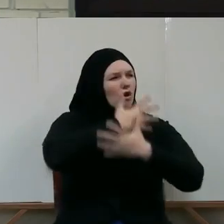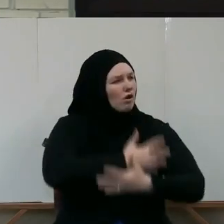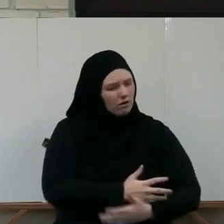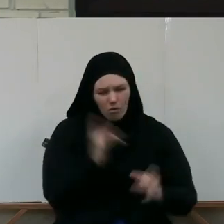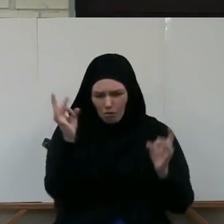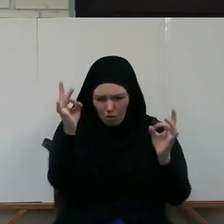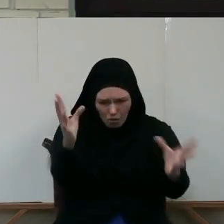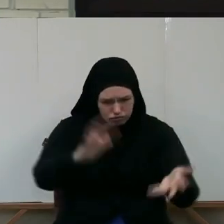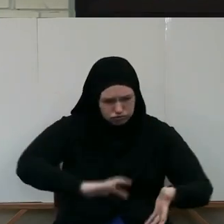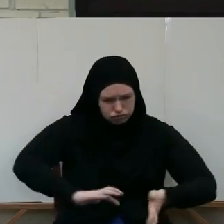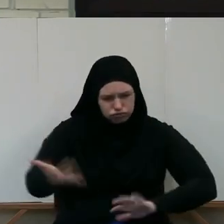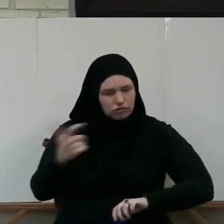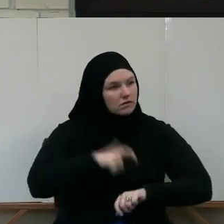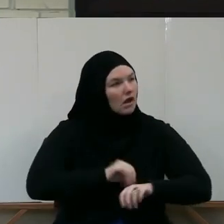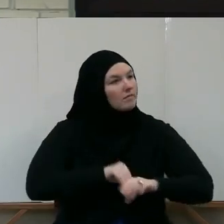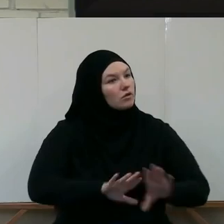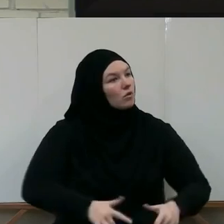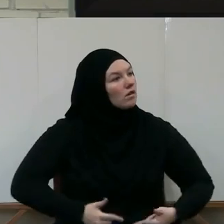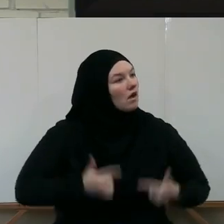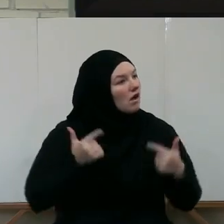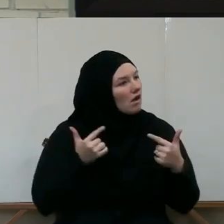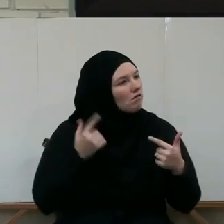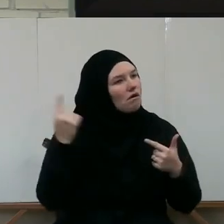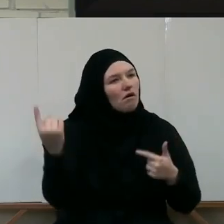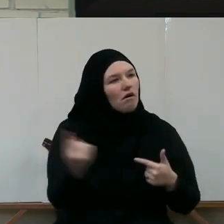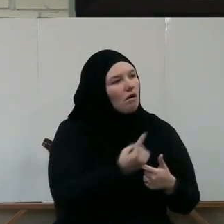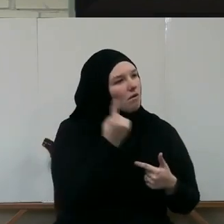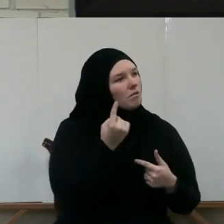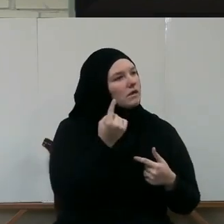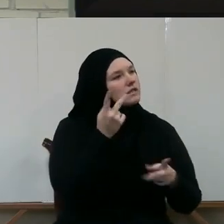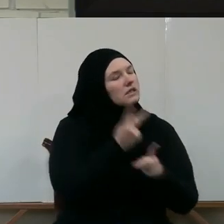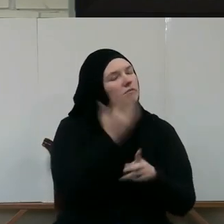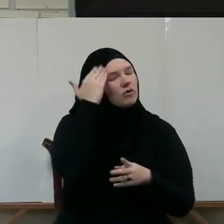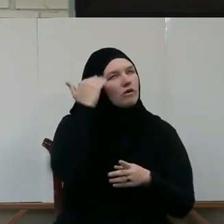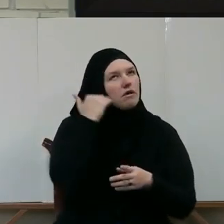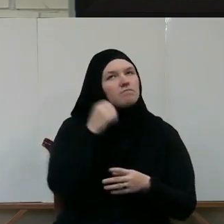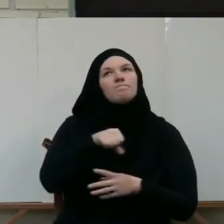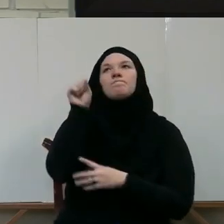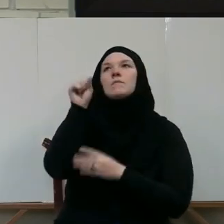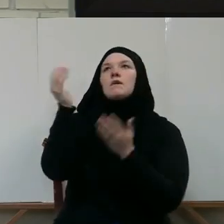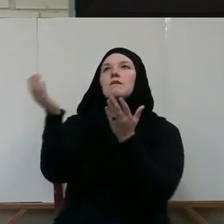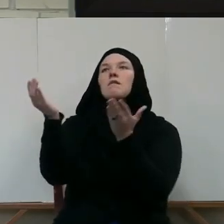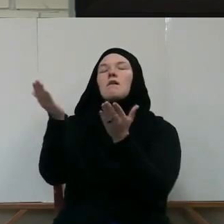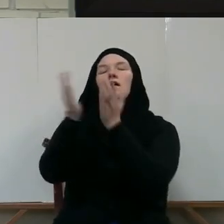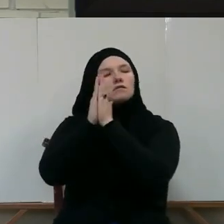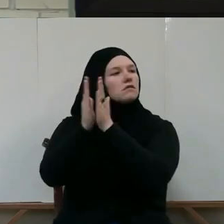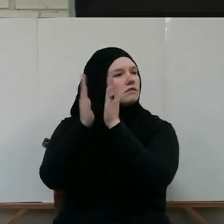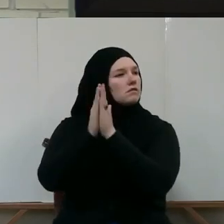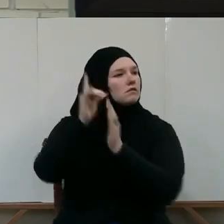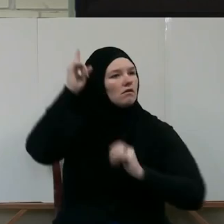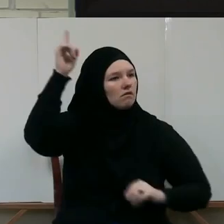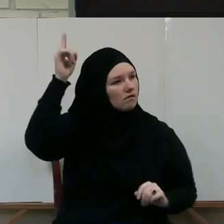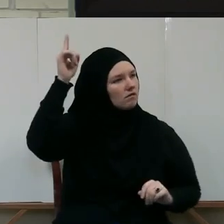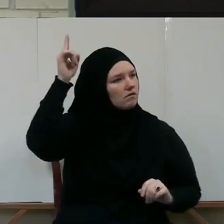times That you always Keep your head And hands up Asking Allah And asking Him With